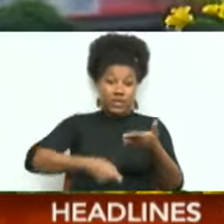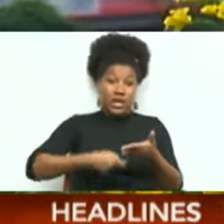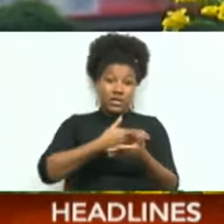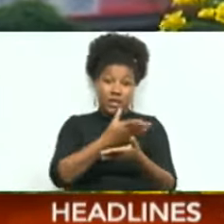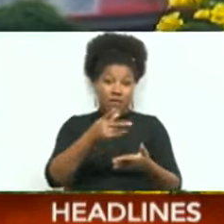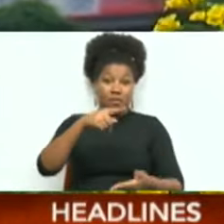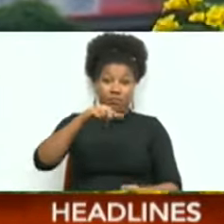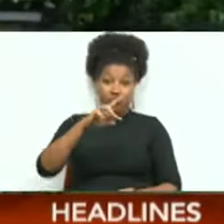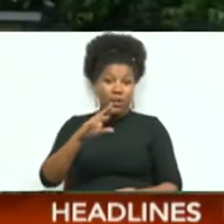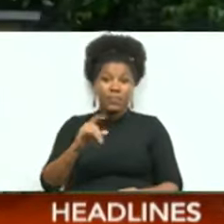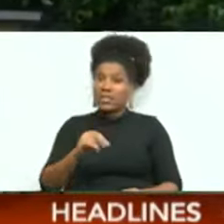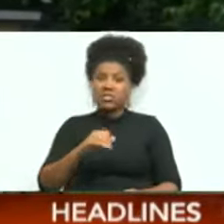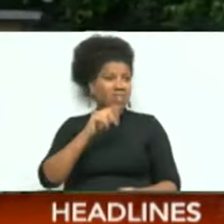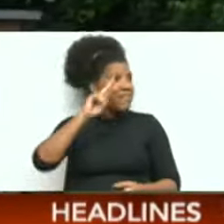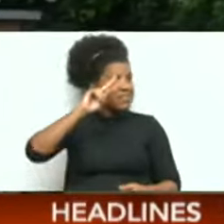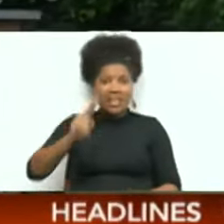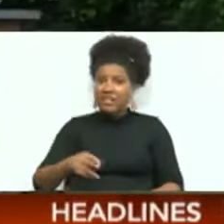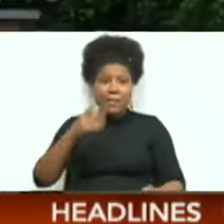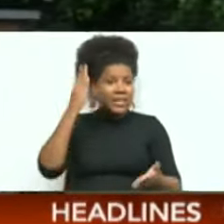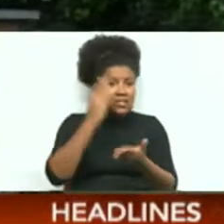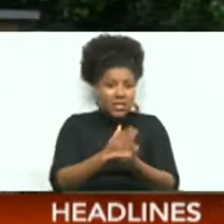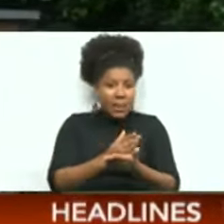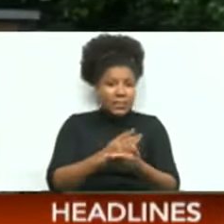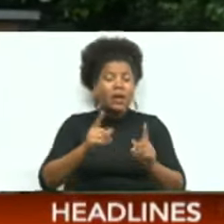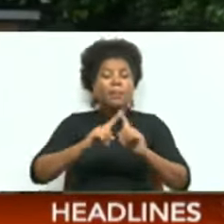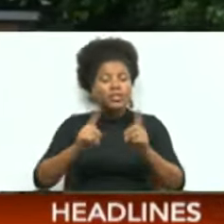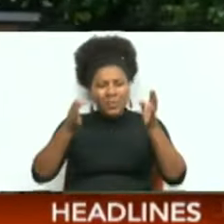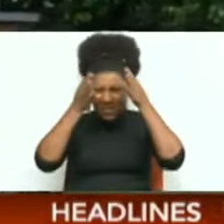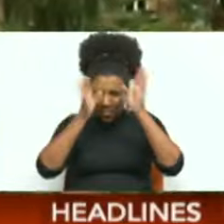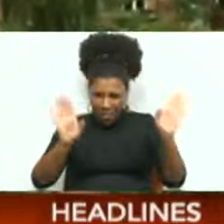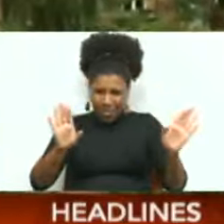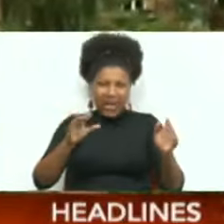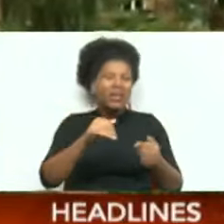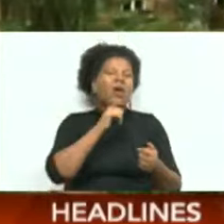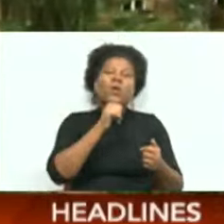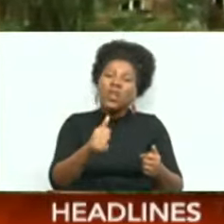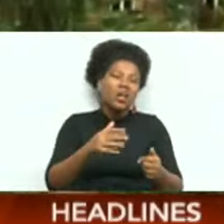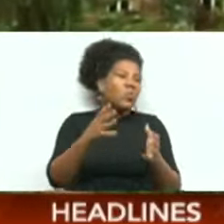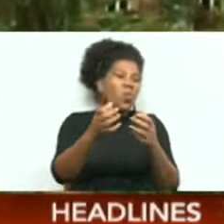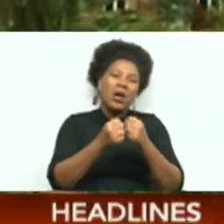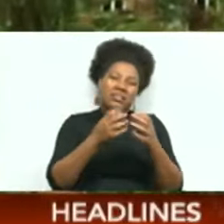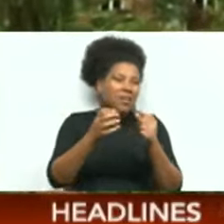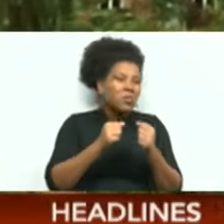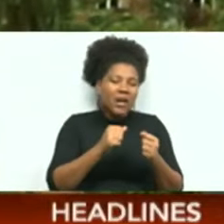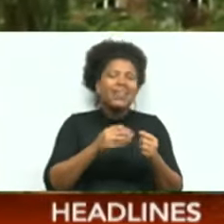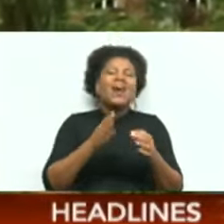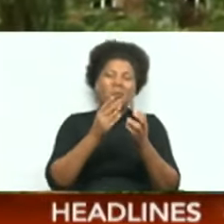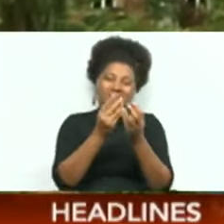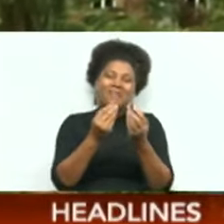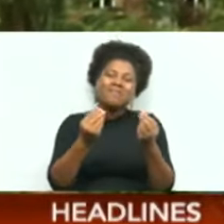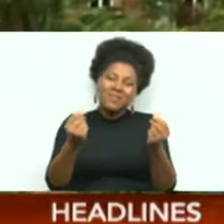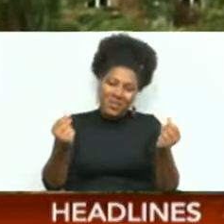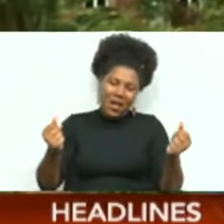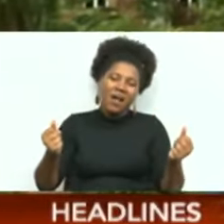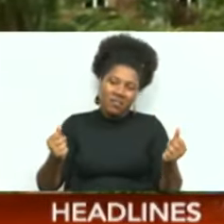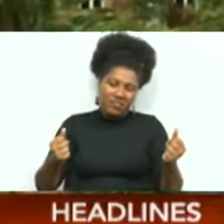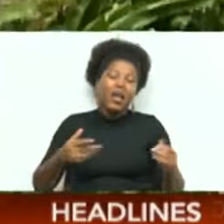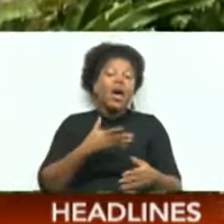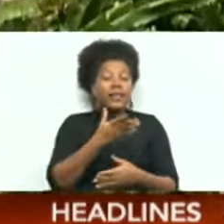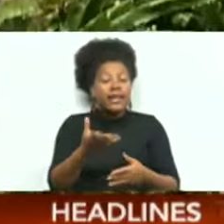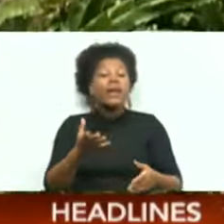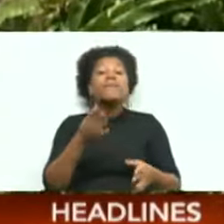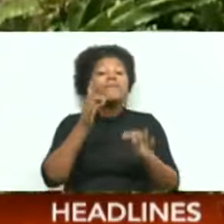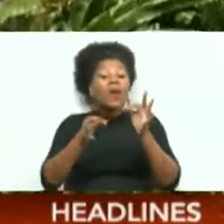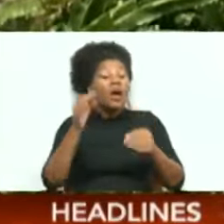never have been stopped. But she believes the public reluctance will fade away once government ensures that those tasked with valuating properties